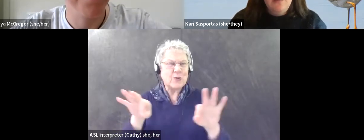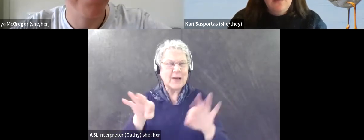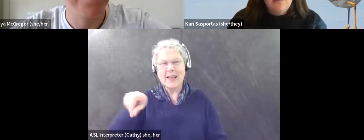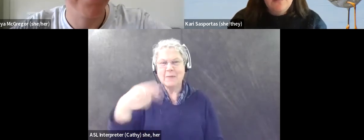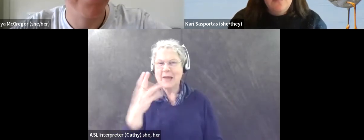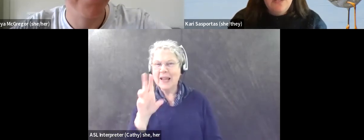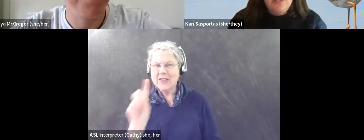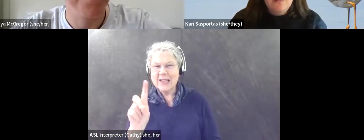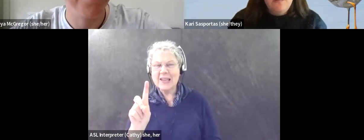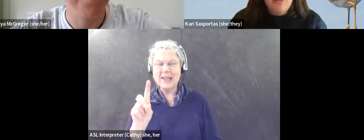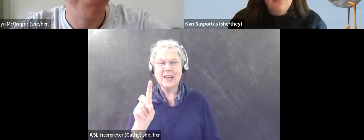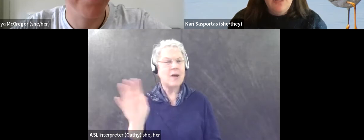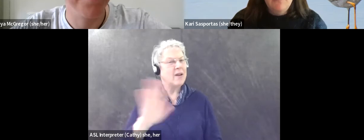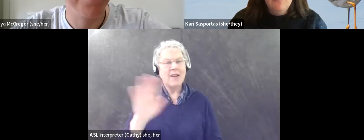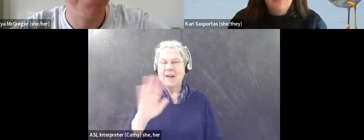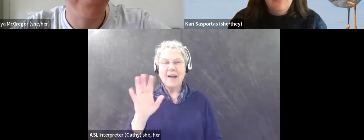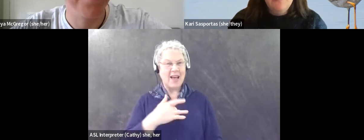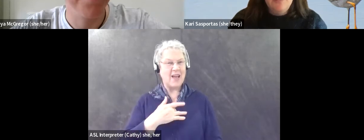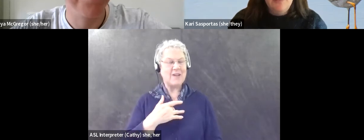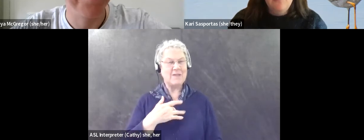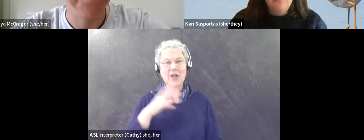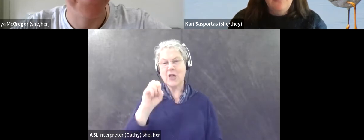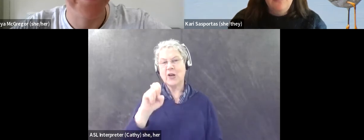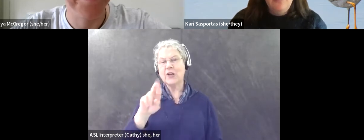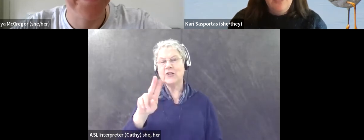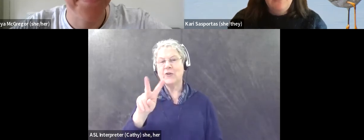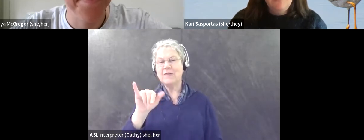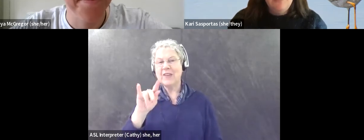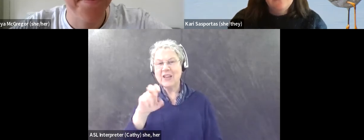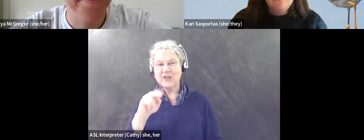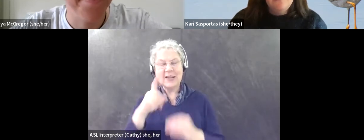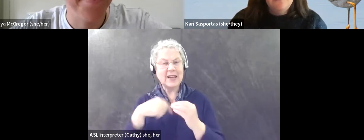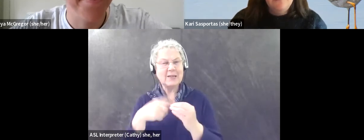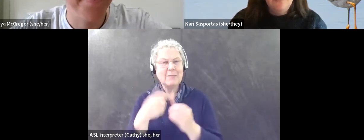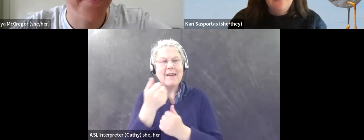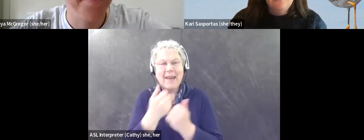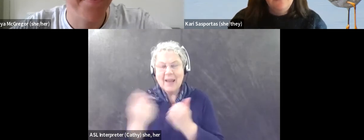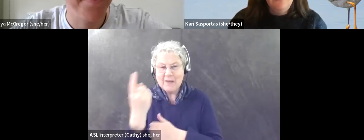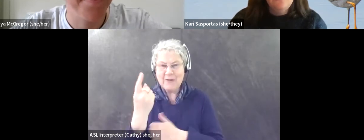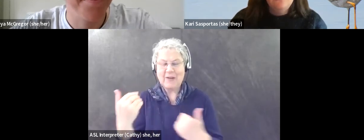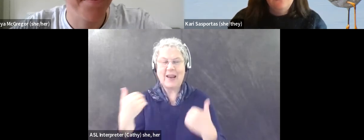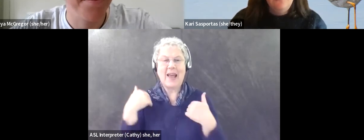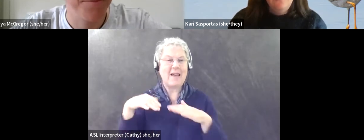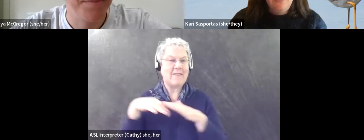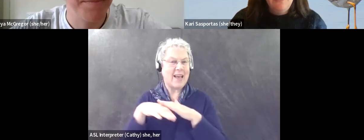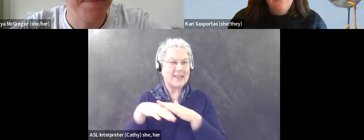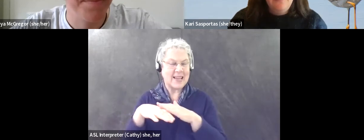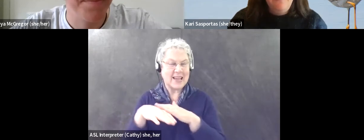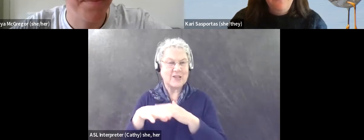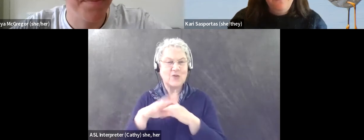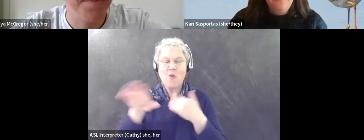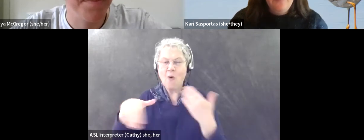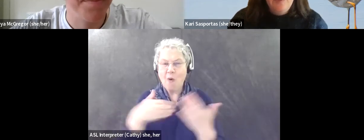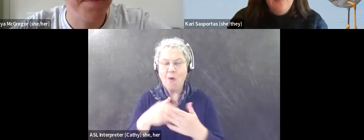conservation is about everyone. It's about everyone having access to the things in nature that,